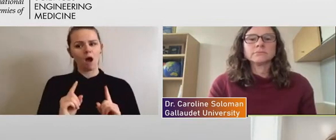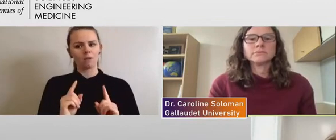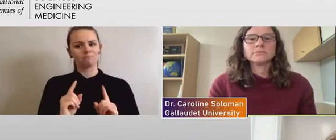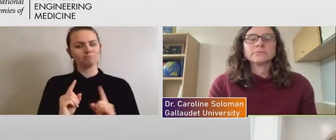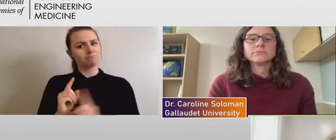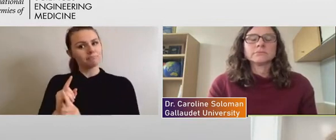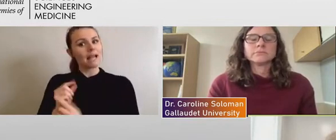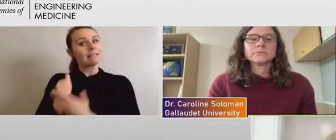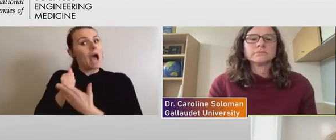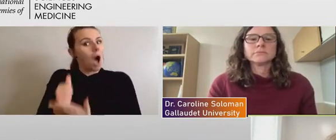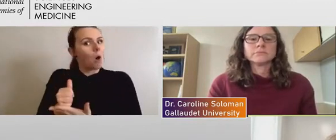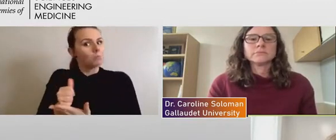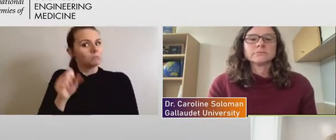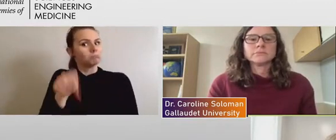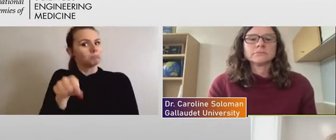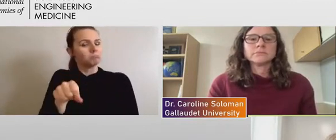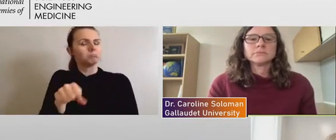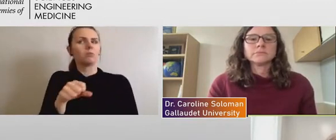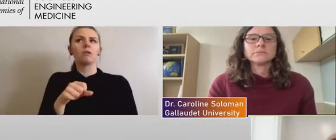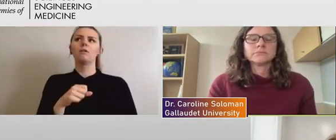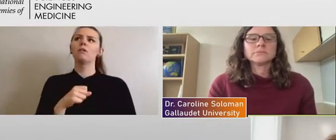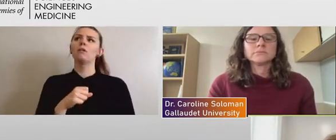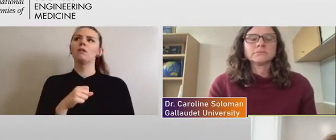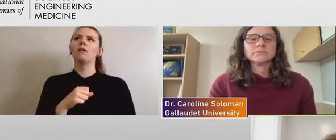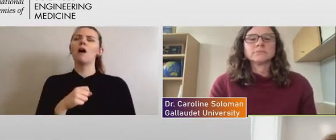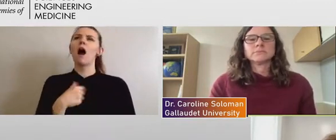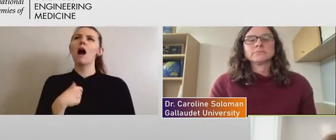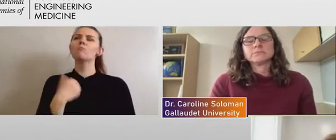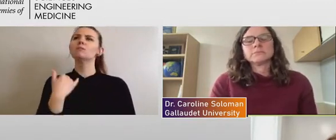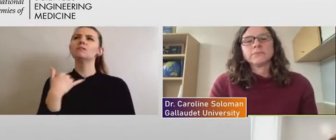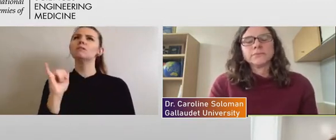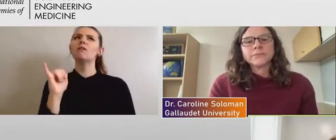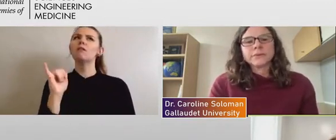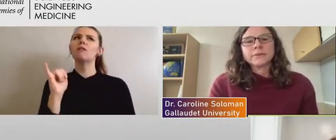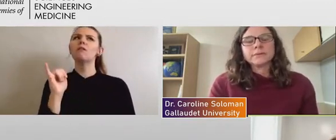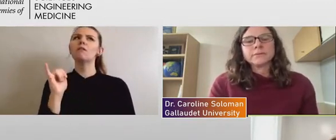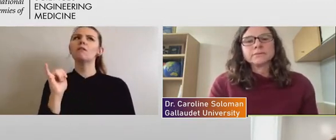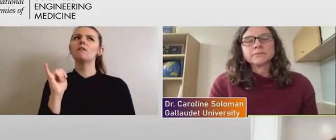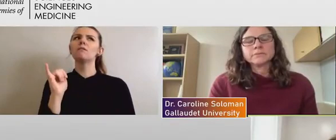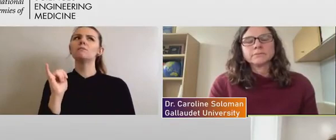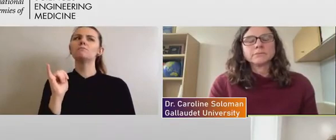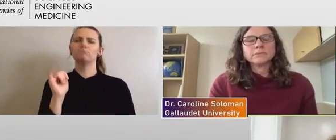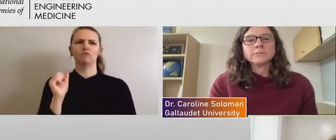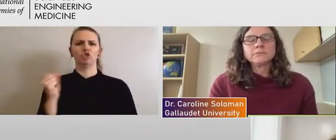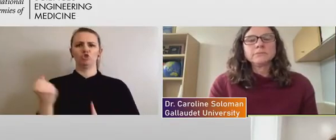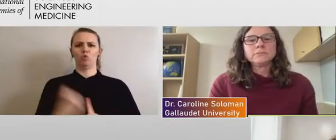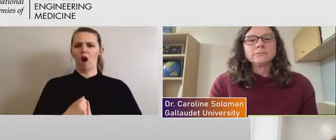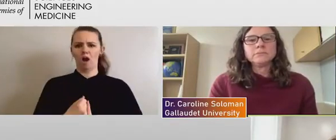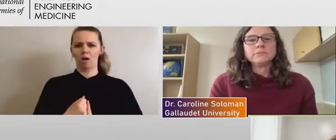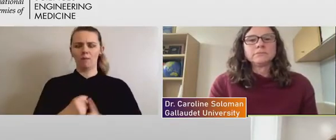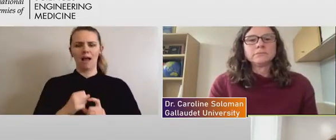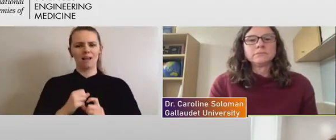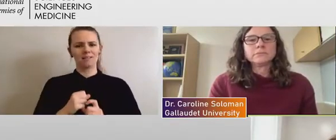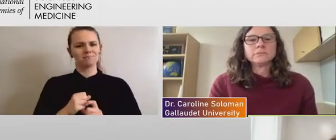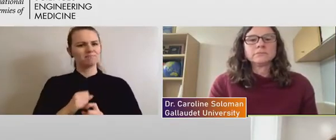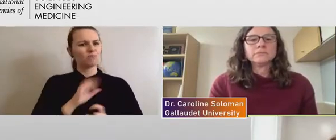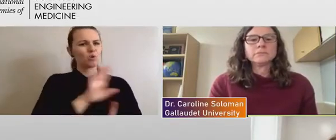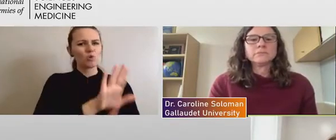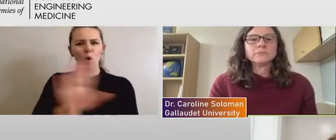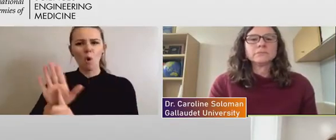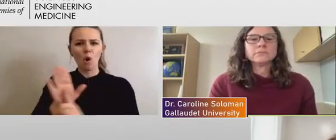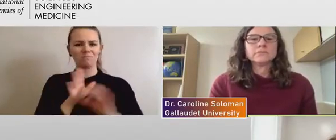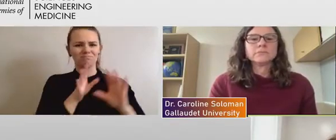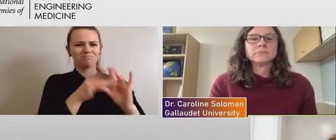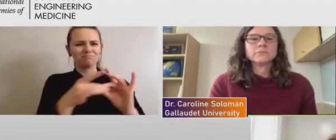advancements. I'm still struck by how pervasive those stories are, you know,